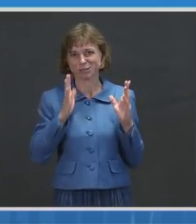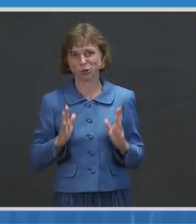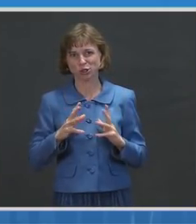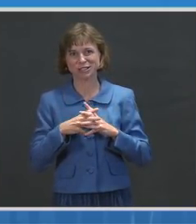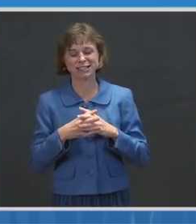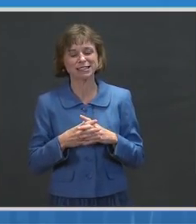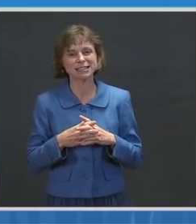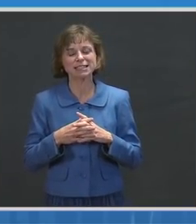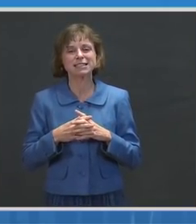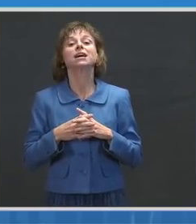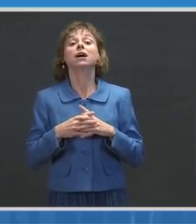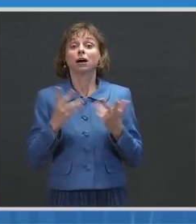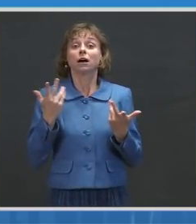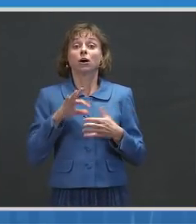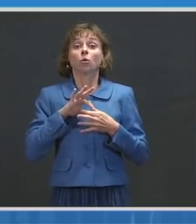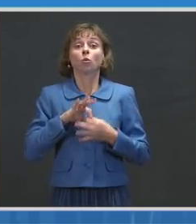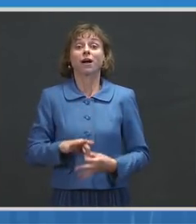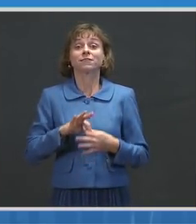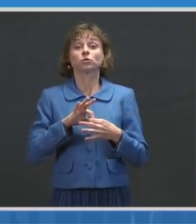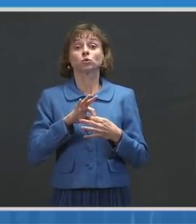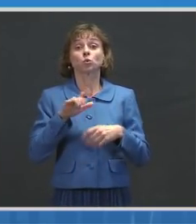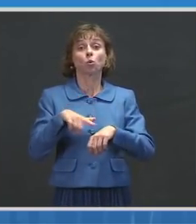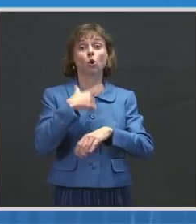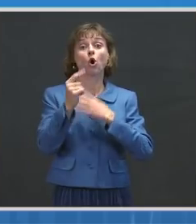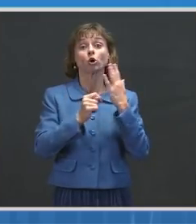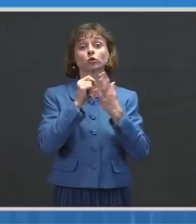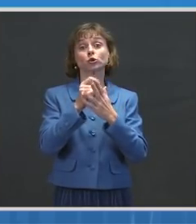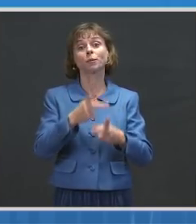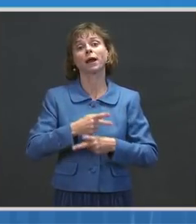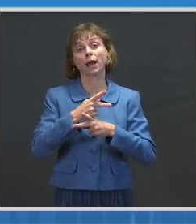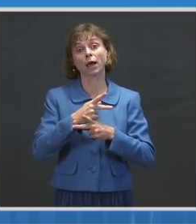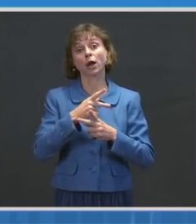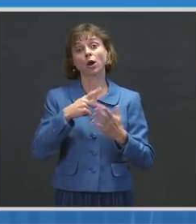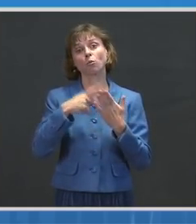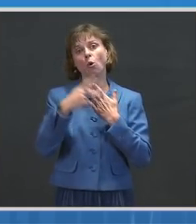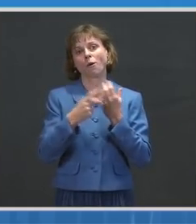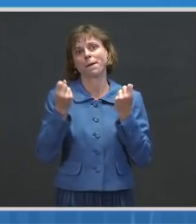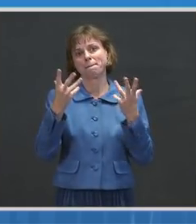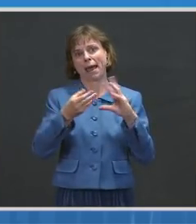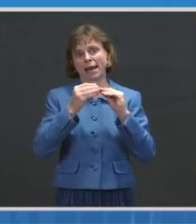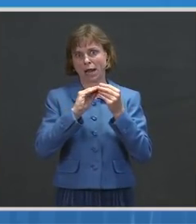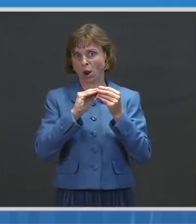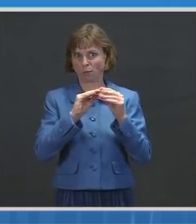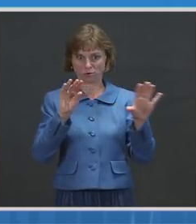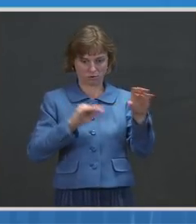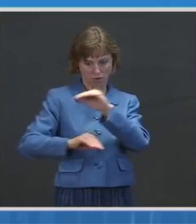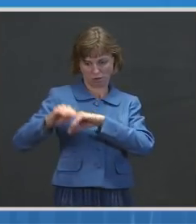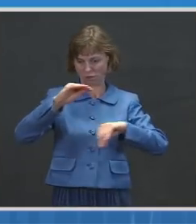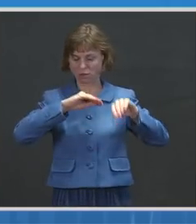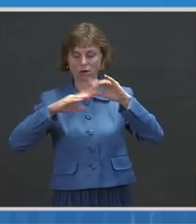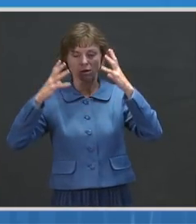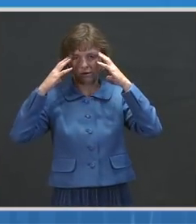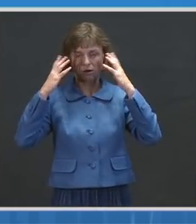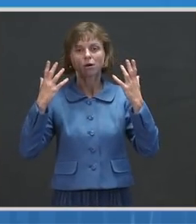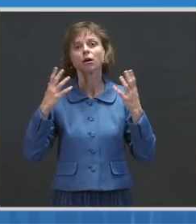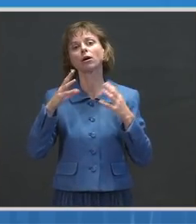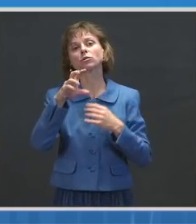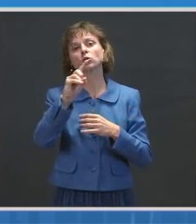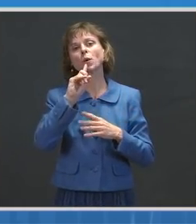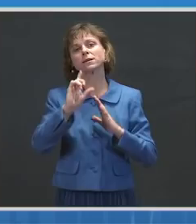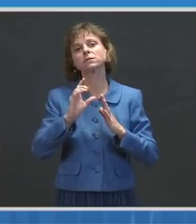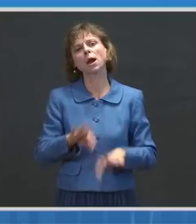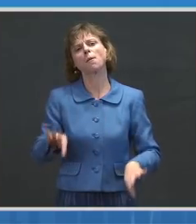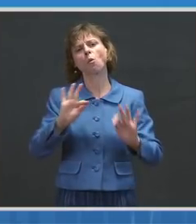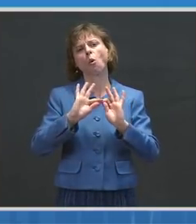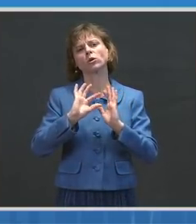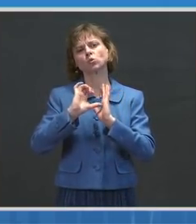Relative to the long-term care program, there are a lot of numbers moving around. And so, I think it's important to emphasize what I talked about